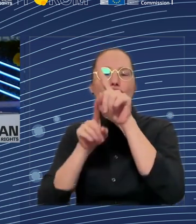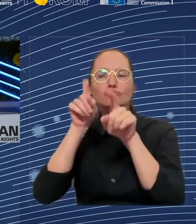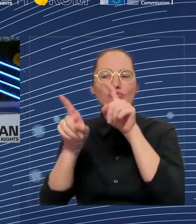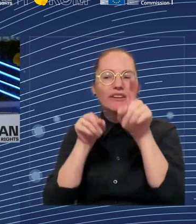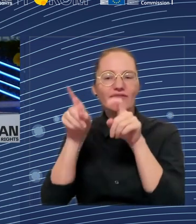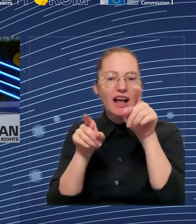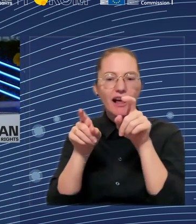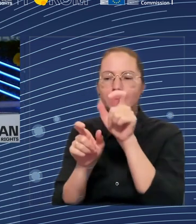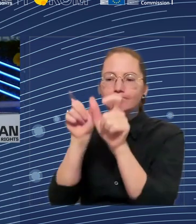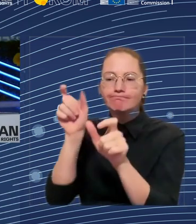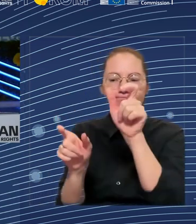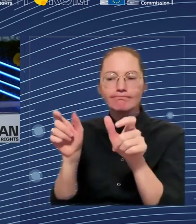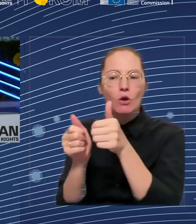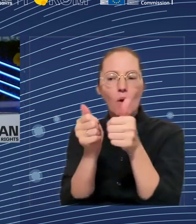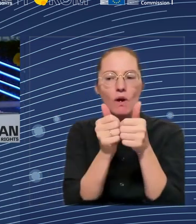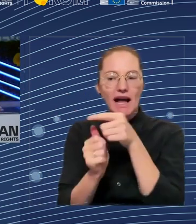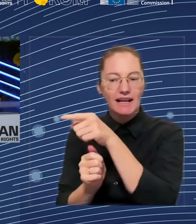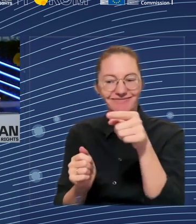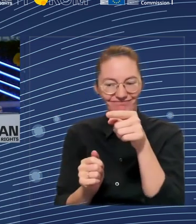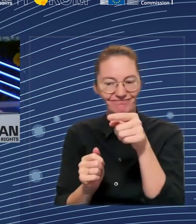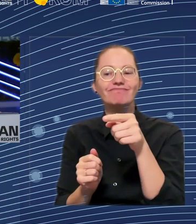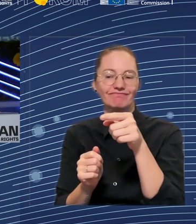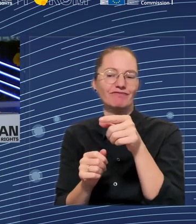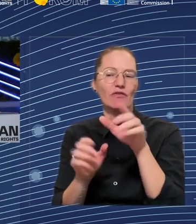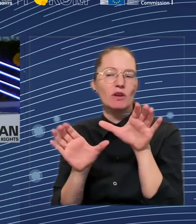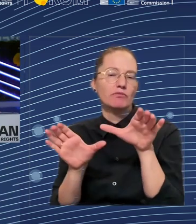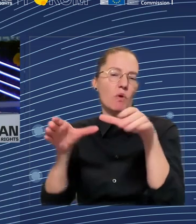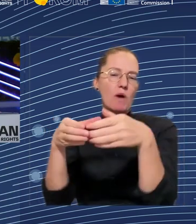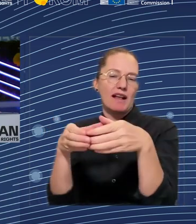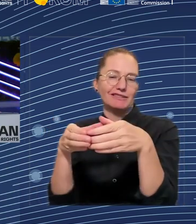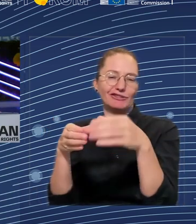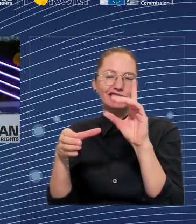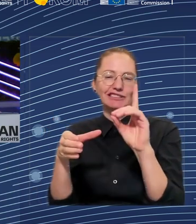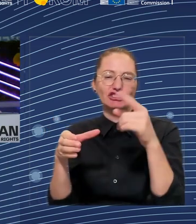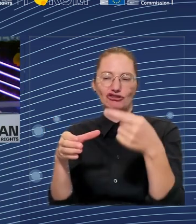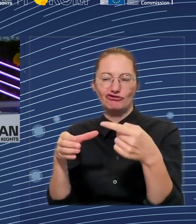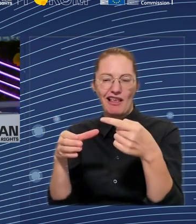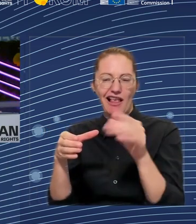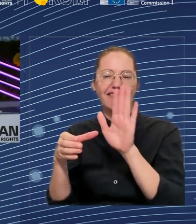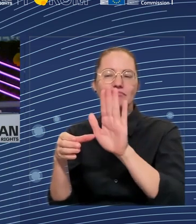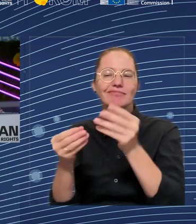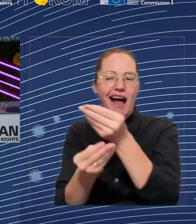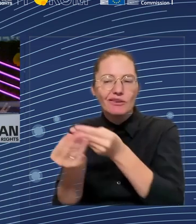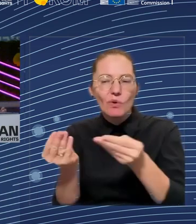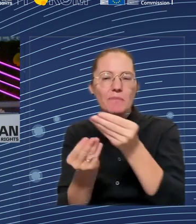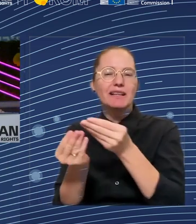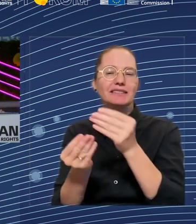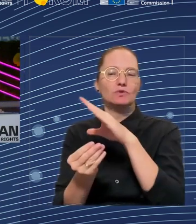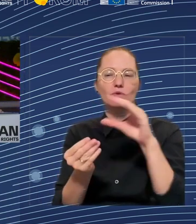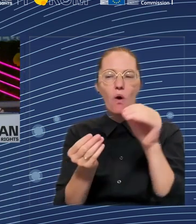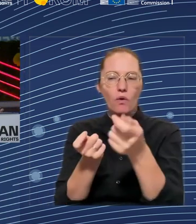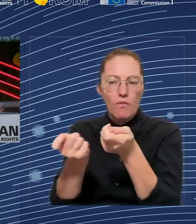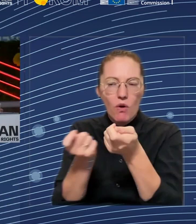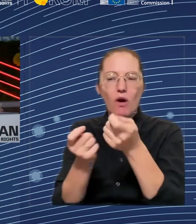demography, I think it's quite striking what you see there in terms of after having reached a